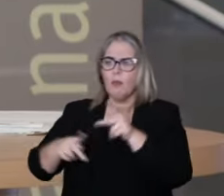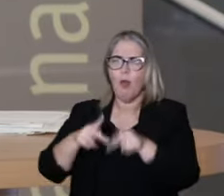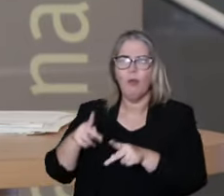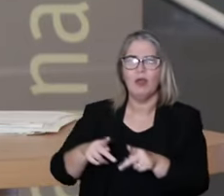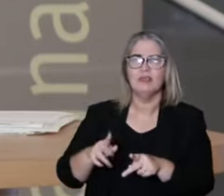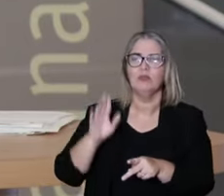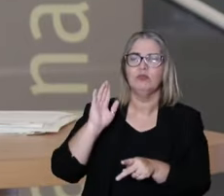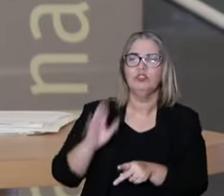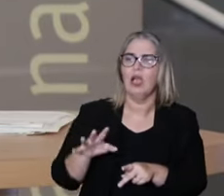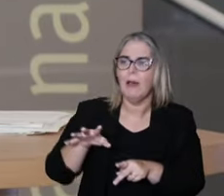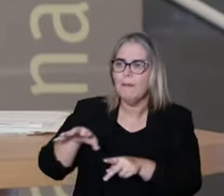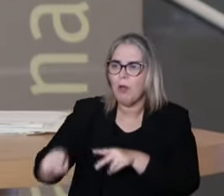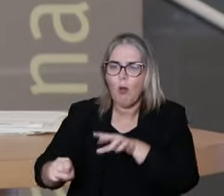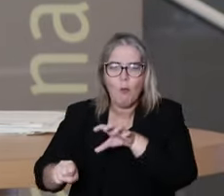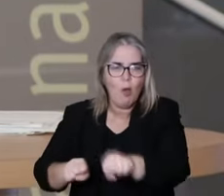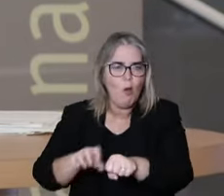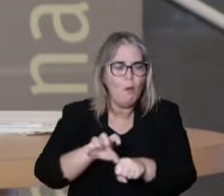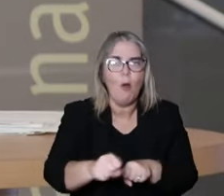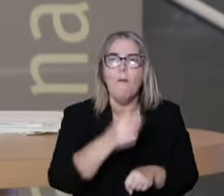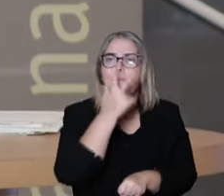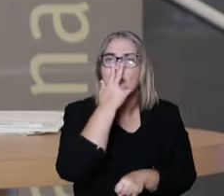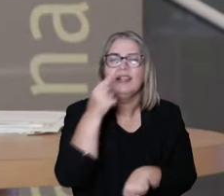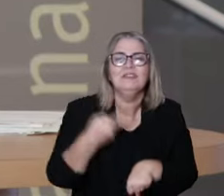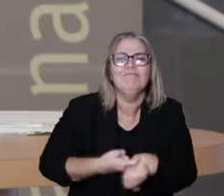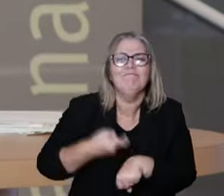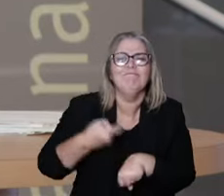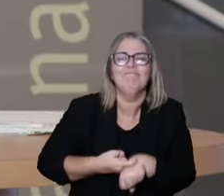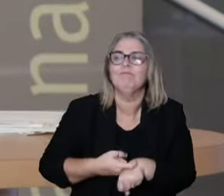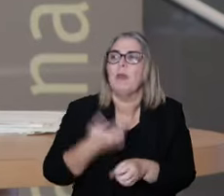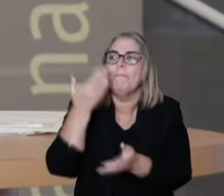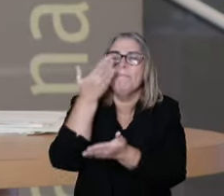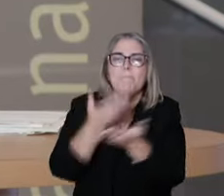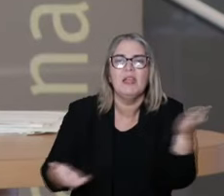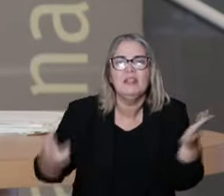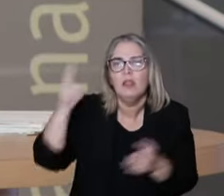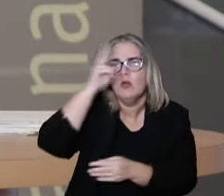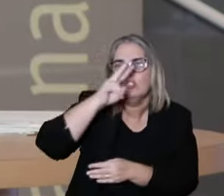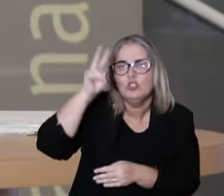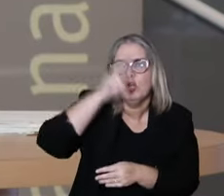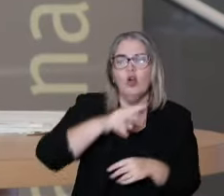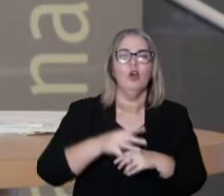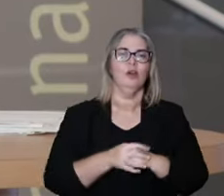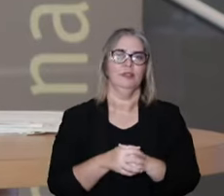colonized, that they had their knowledge decreased.